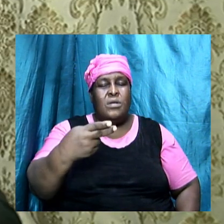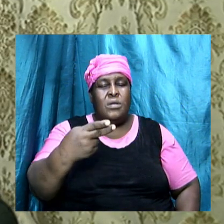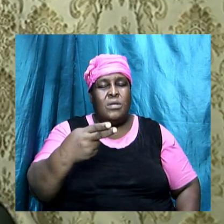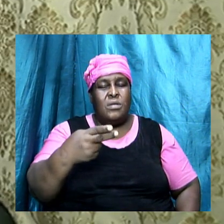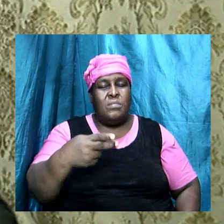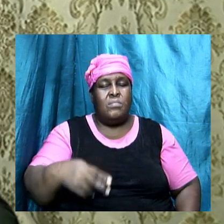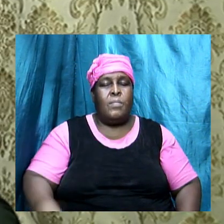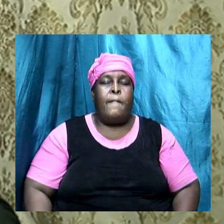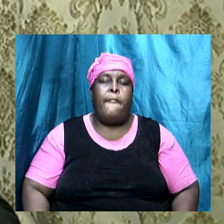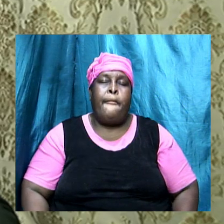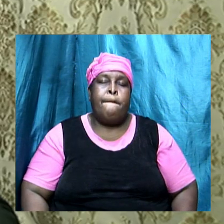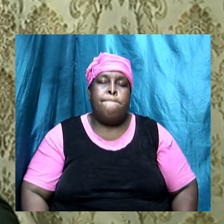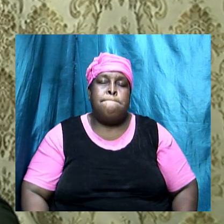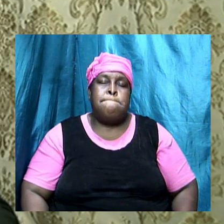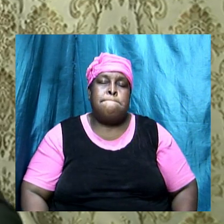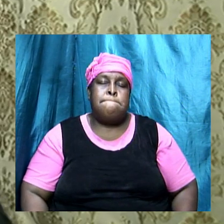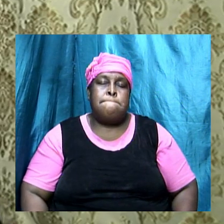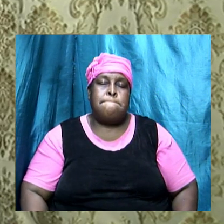20.